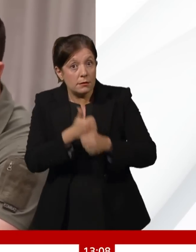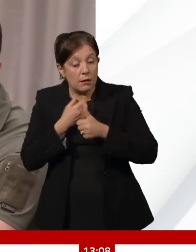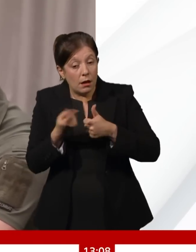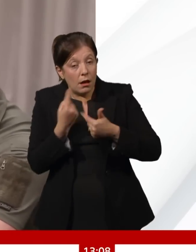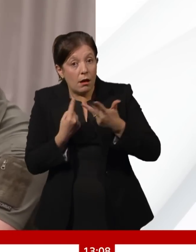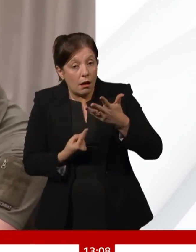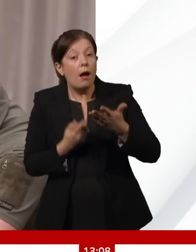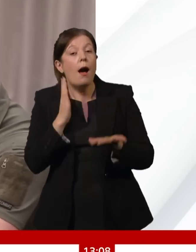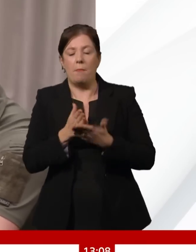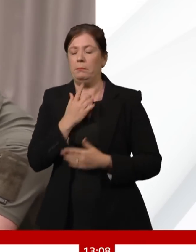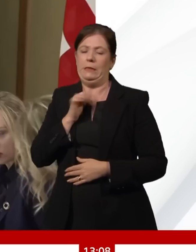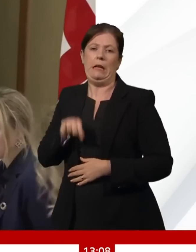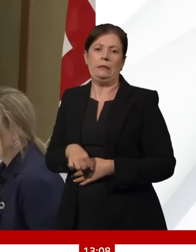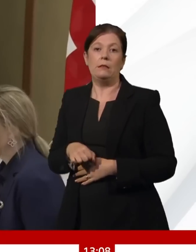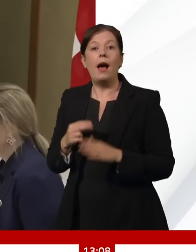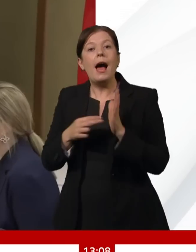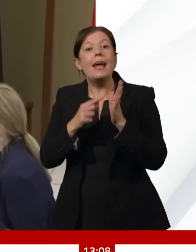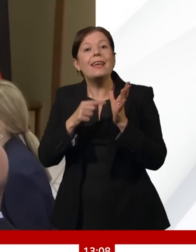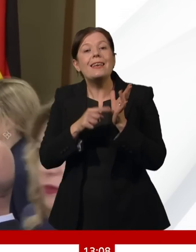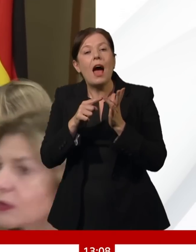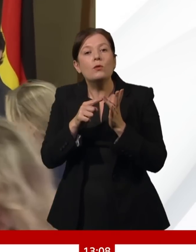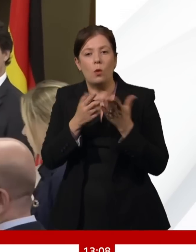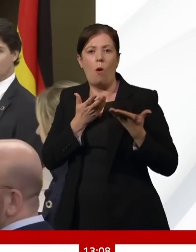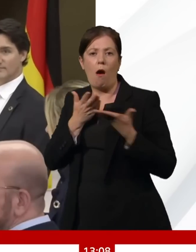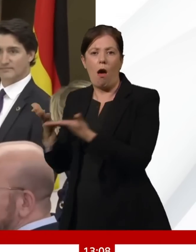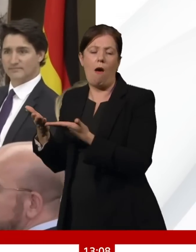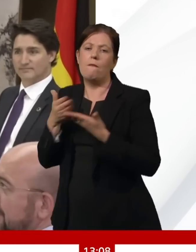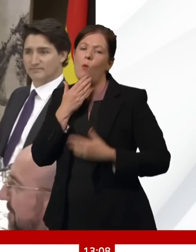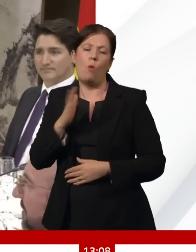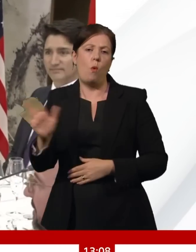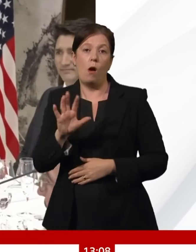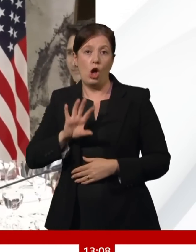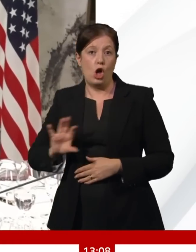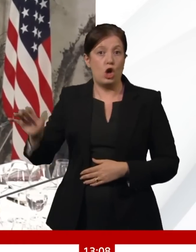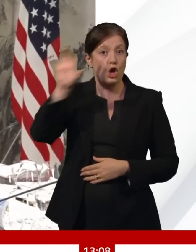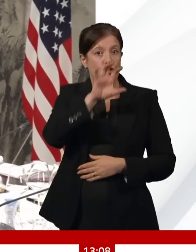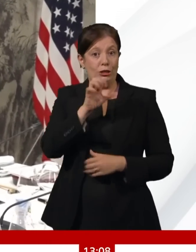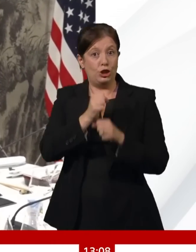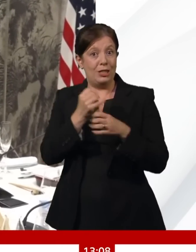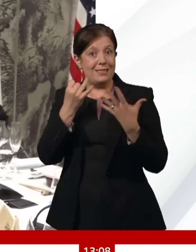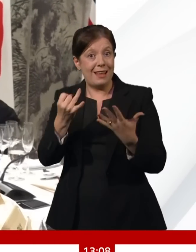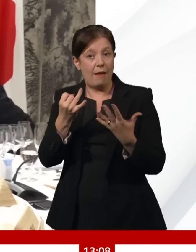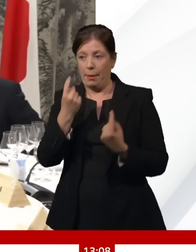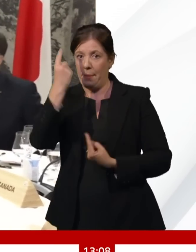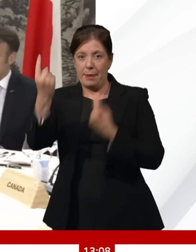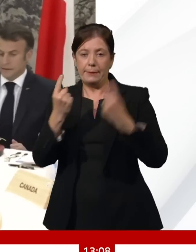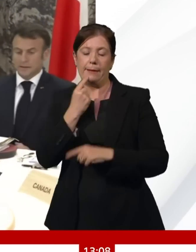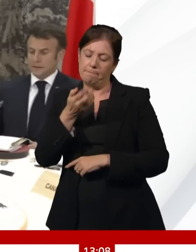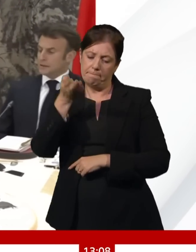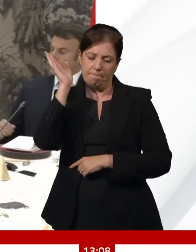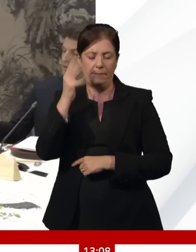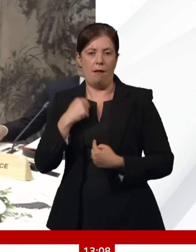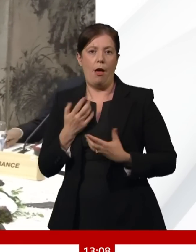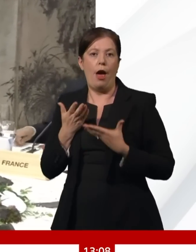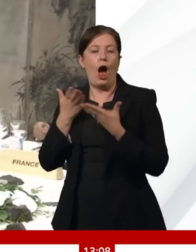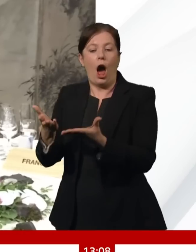Those guarantees will not come from NATO, but from individual countries, such as these G7 leaders who met this morning, coming together